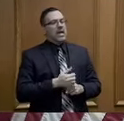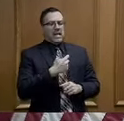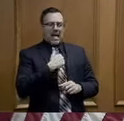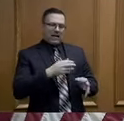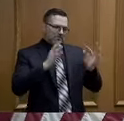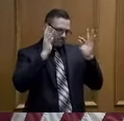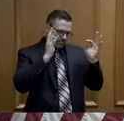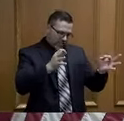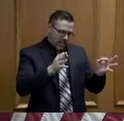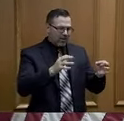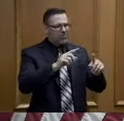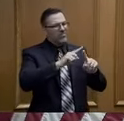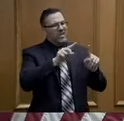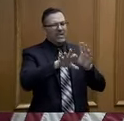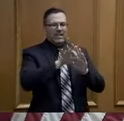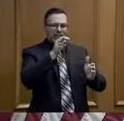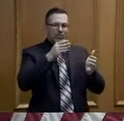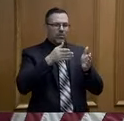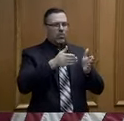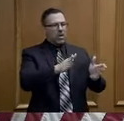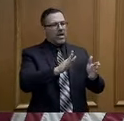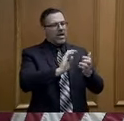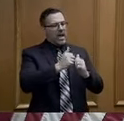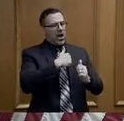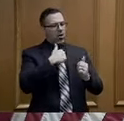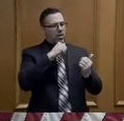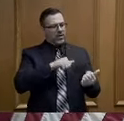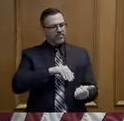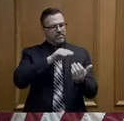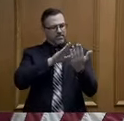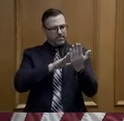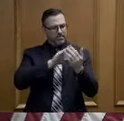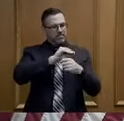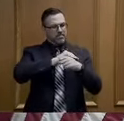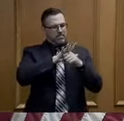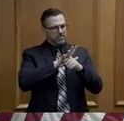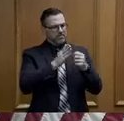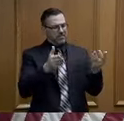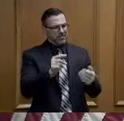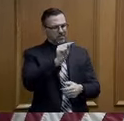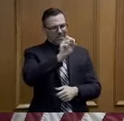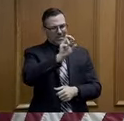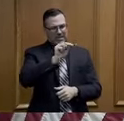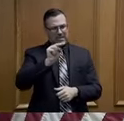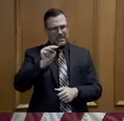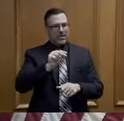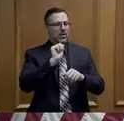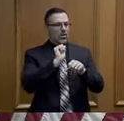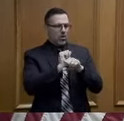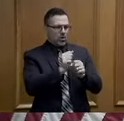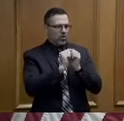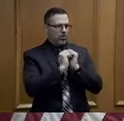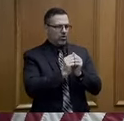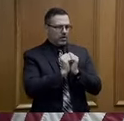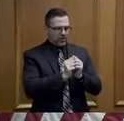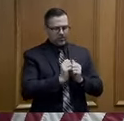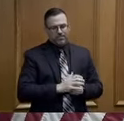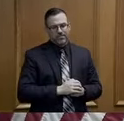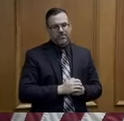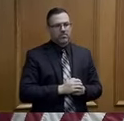-19 in Tennessee, Dr. as we work together to simultaneously address the health and economic crisis.